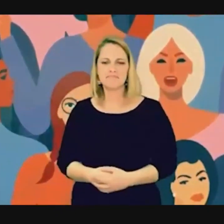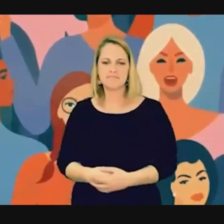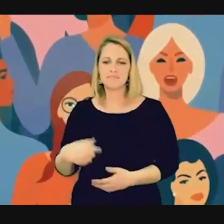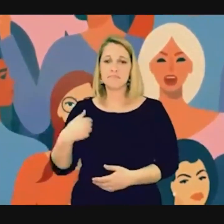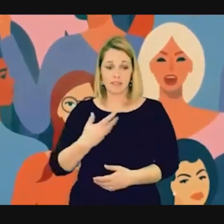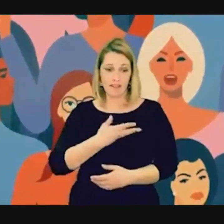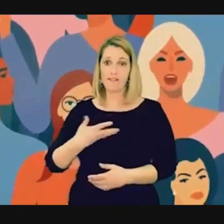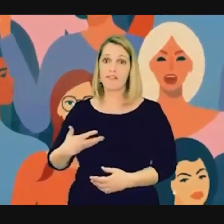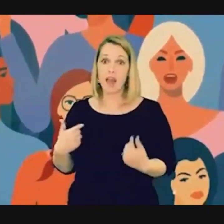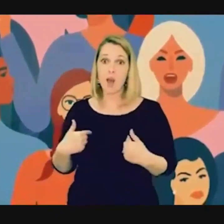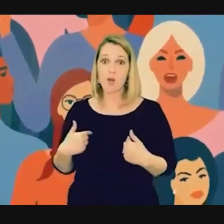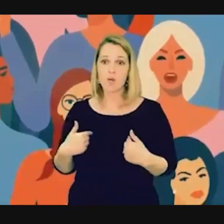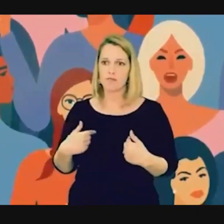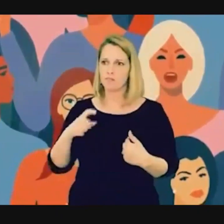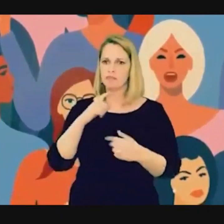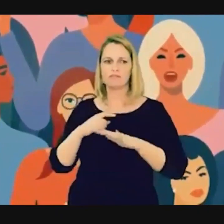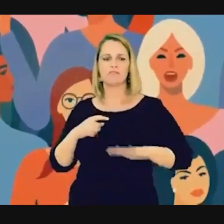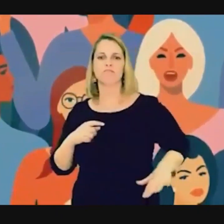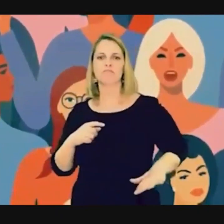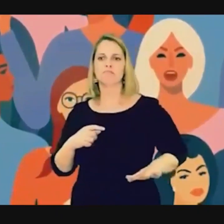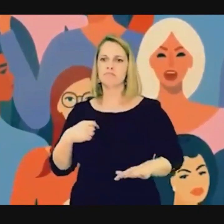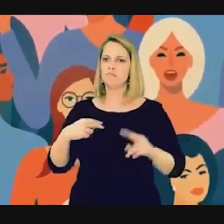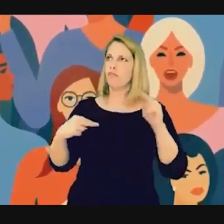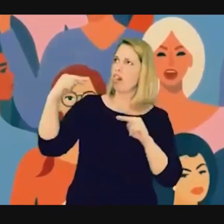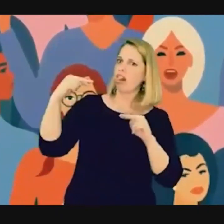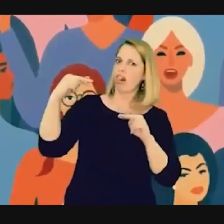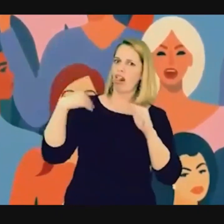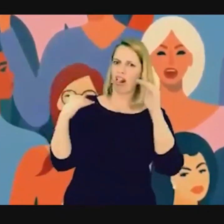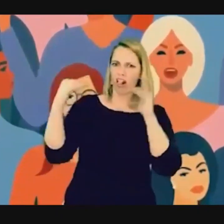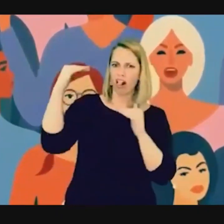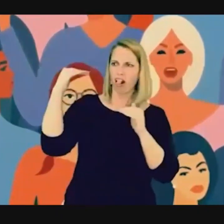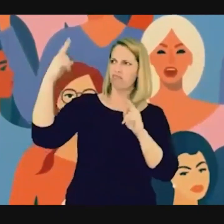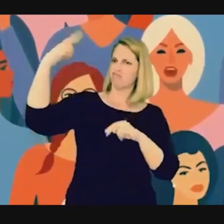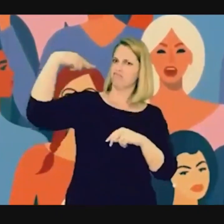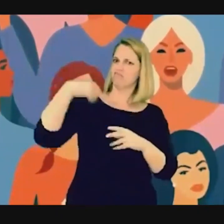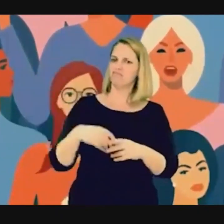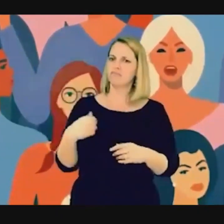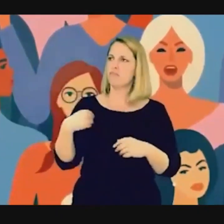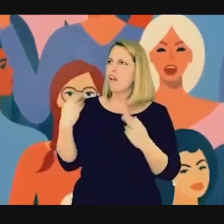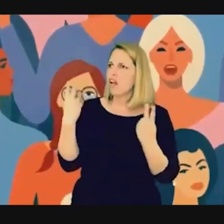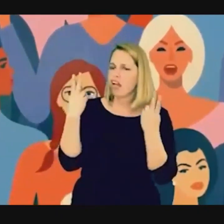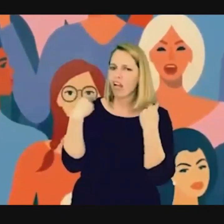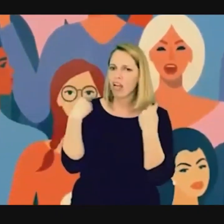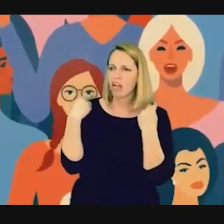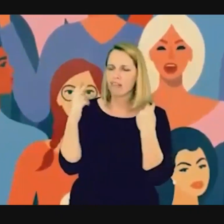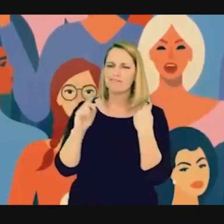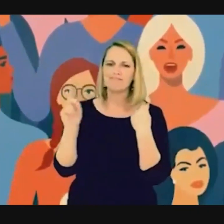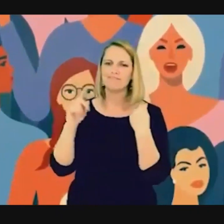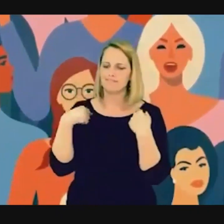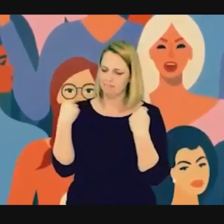like you can look at me in any way you want I am a woman I'm less